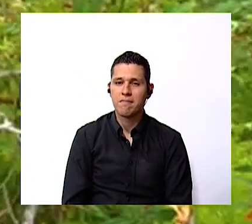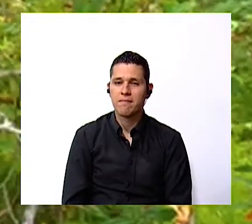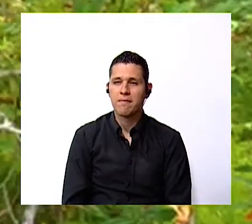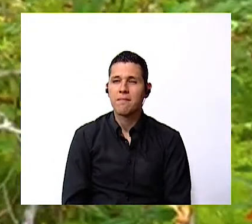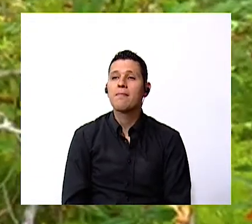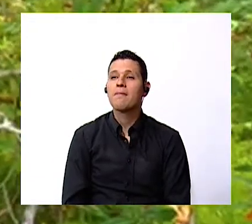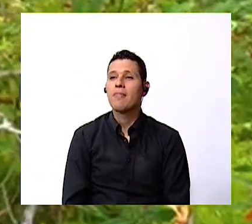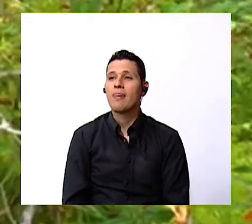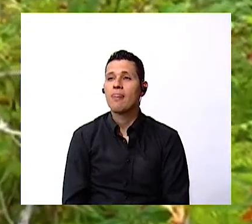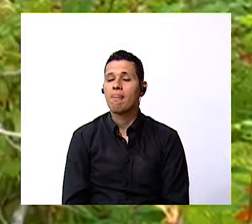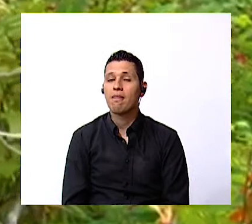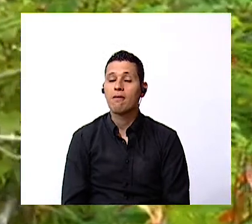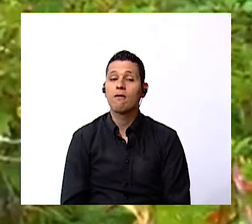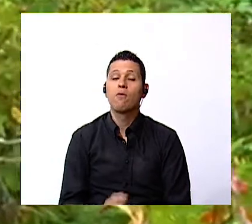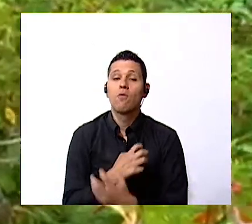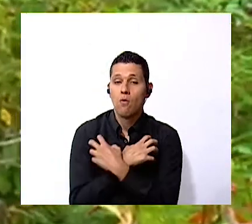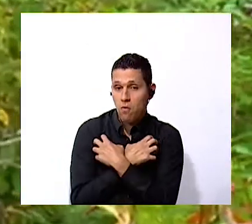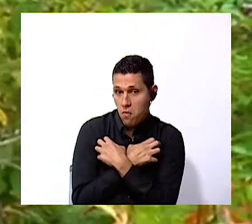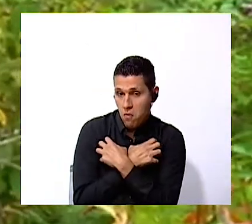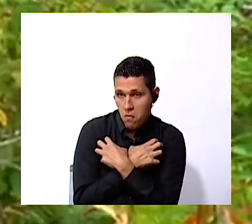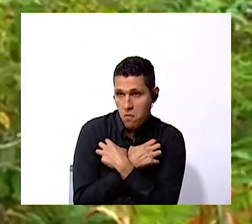bears live in a forest